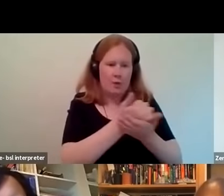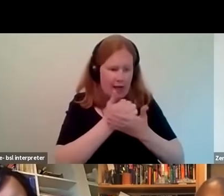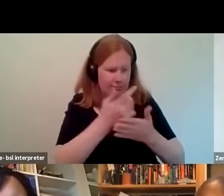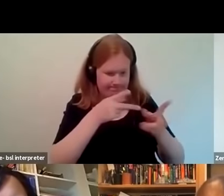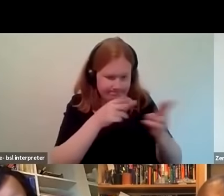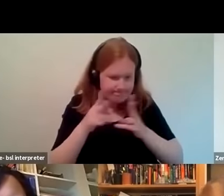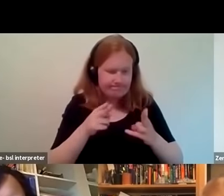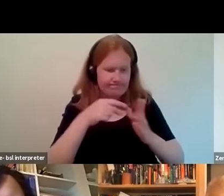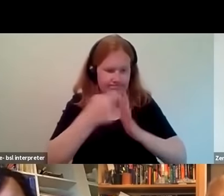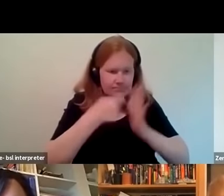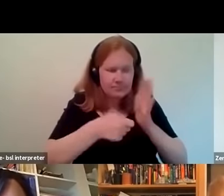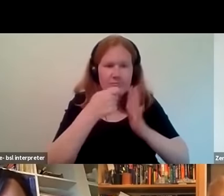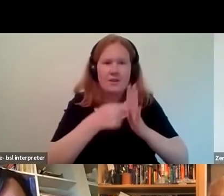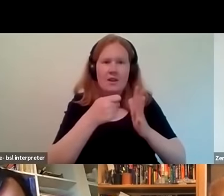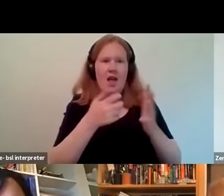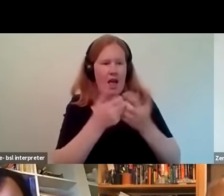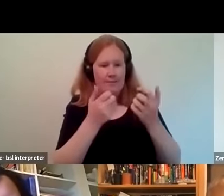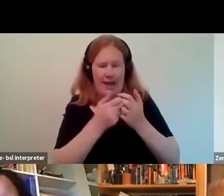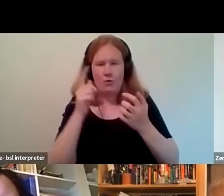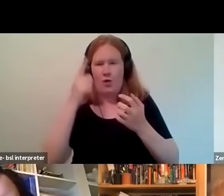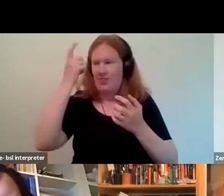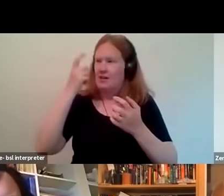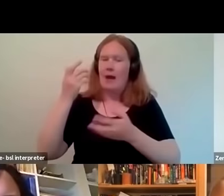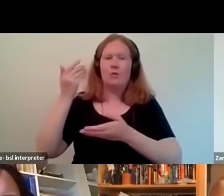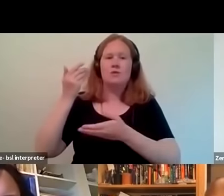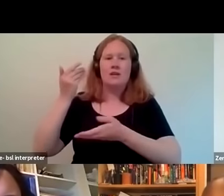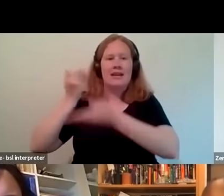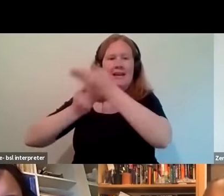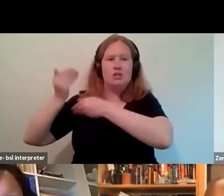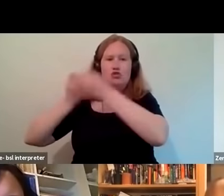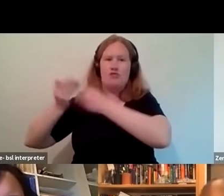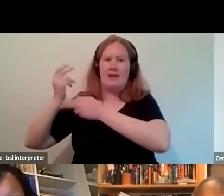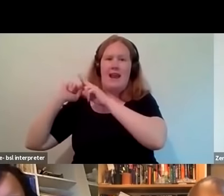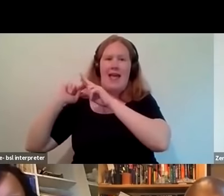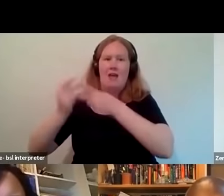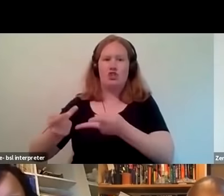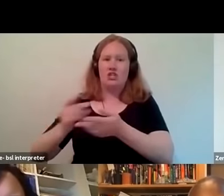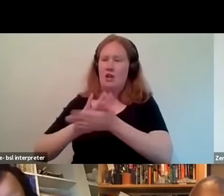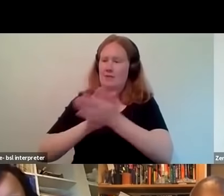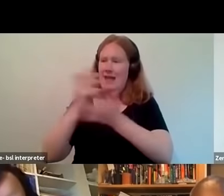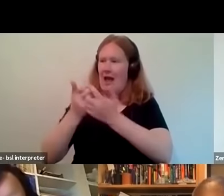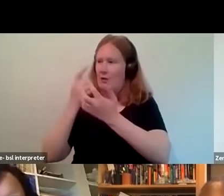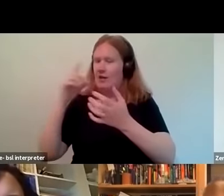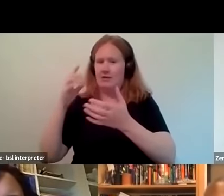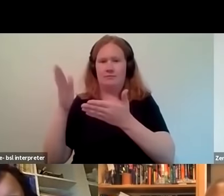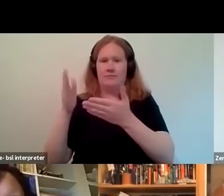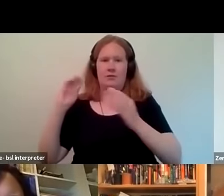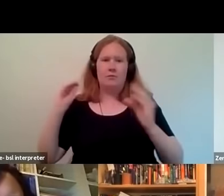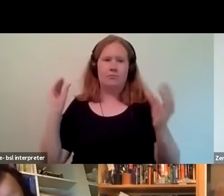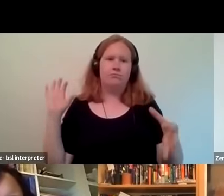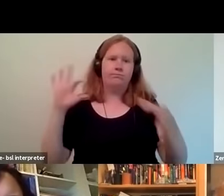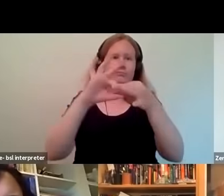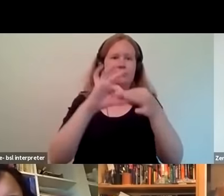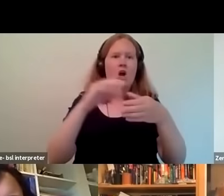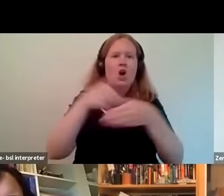uh approach history and heritage and pull it into a context where it can be shared so the whole base culture